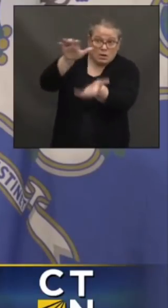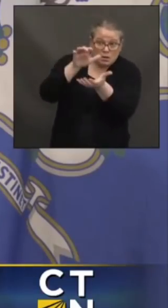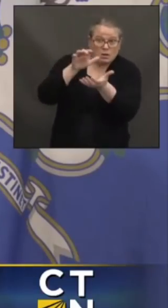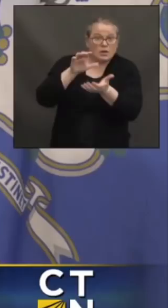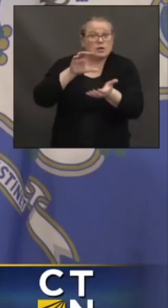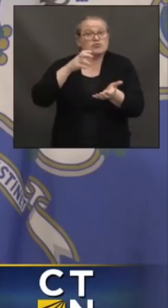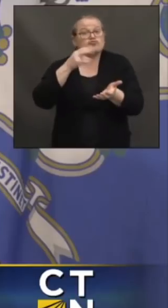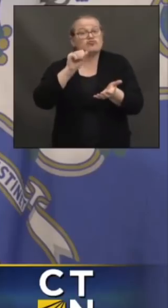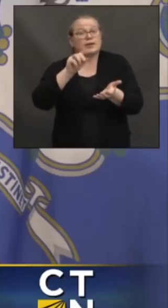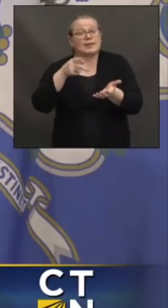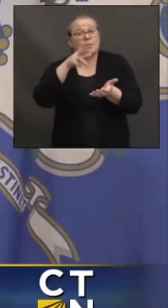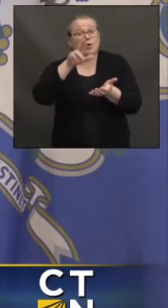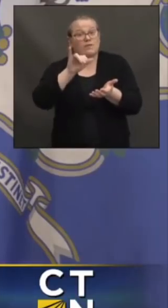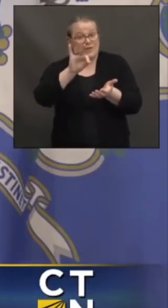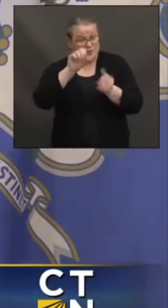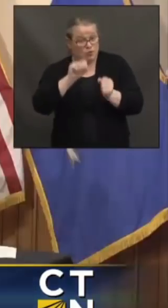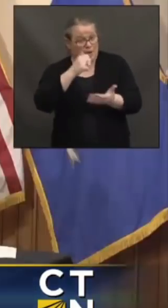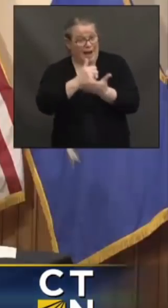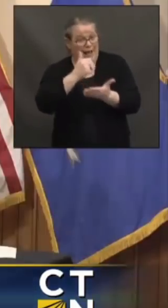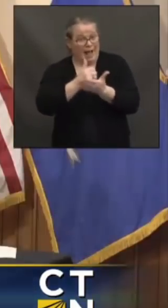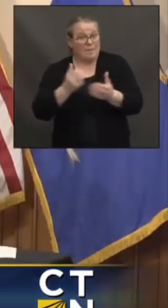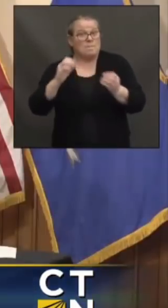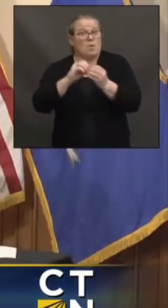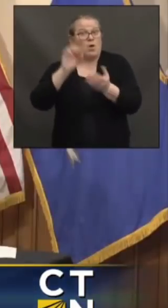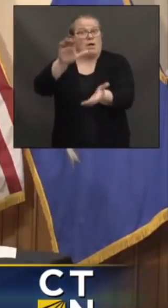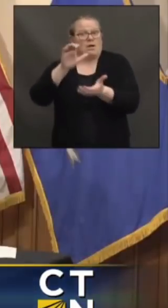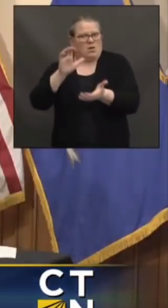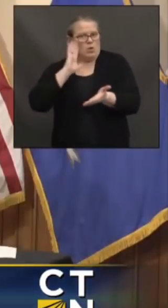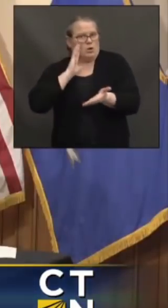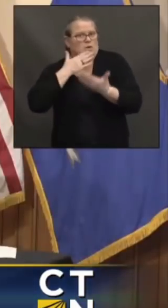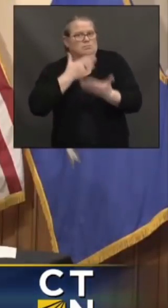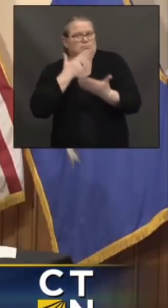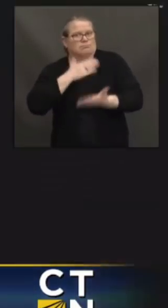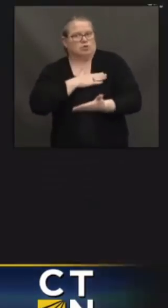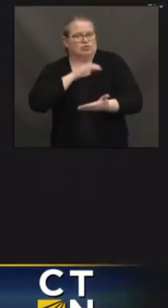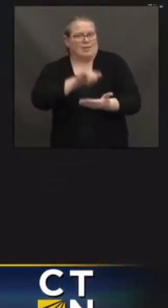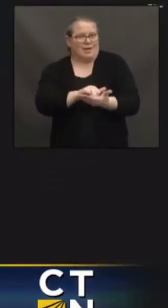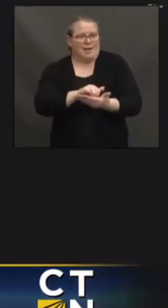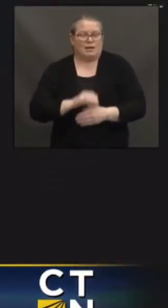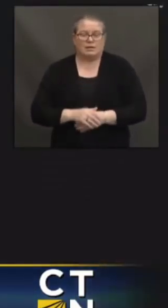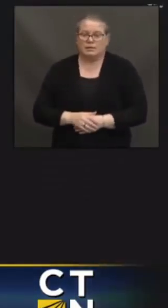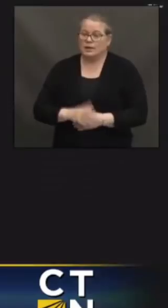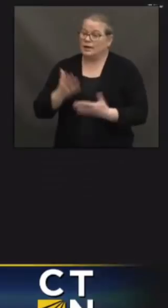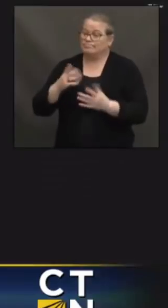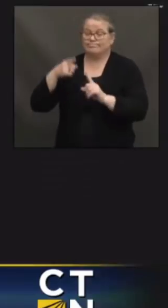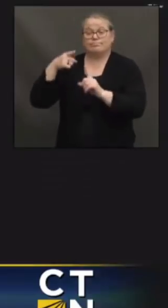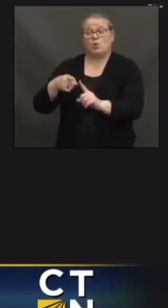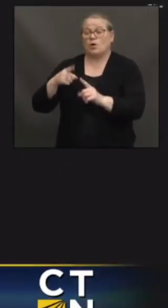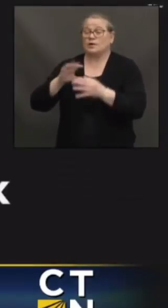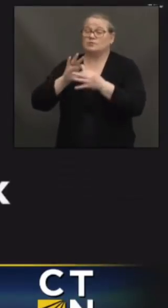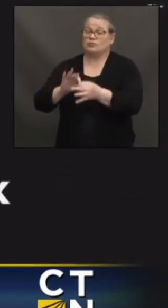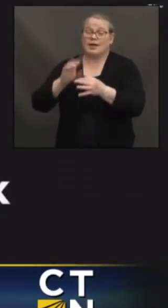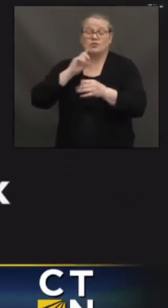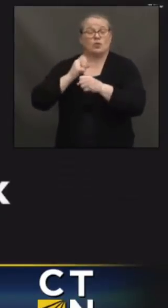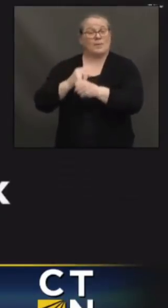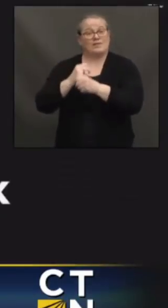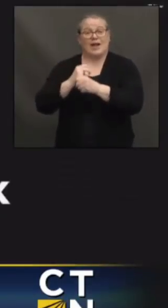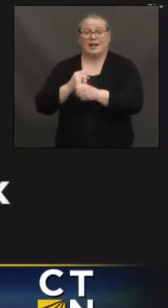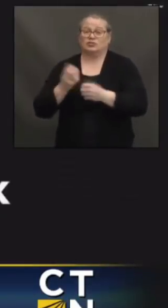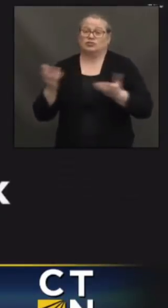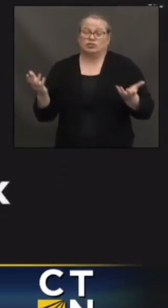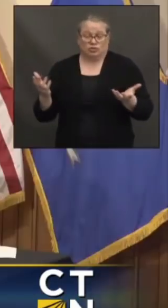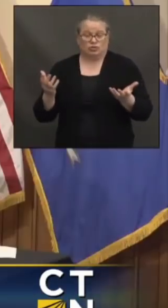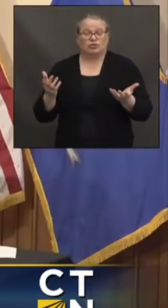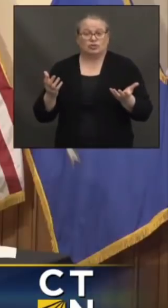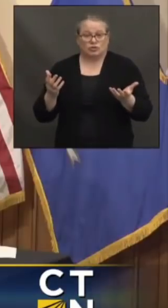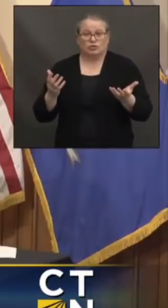it. Yeah, and this is, this is an issue of manufacturing backup. The